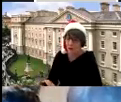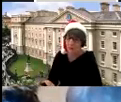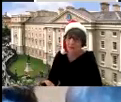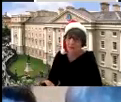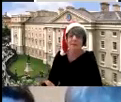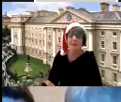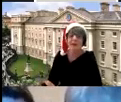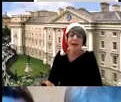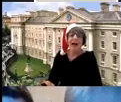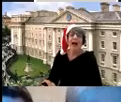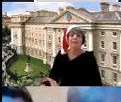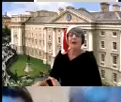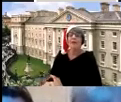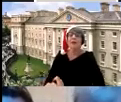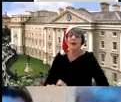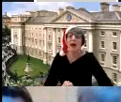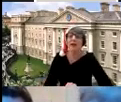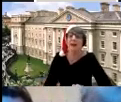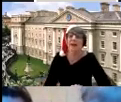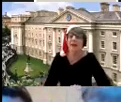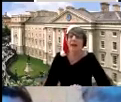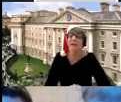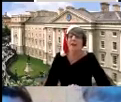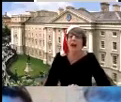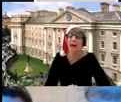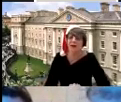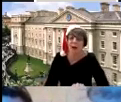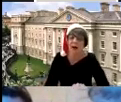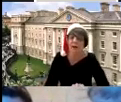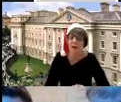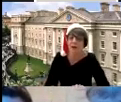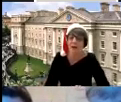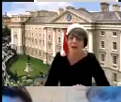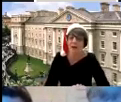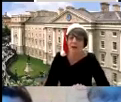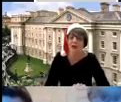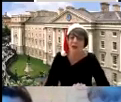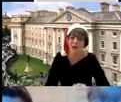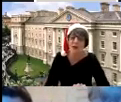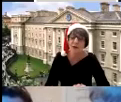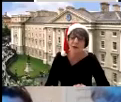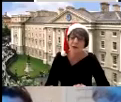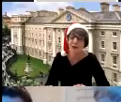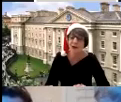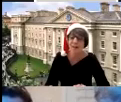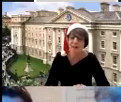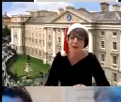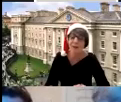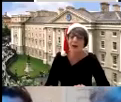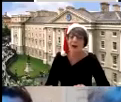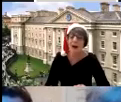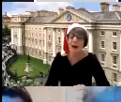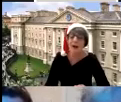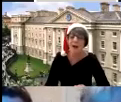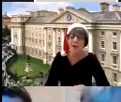do it and being from cavern myself and after cavern winning yesterday of course in the ulster championship